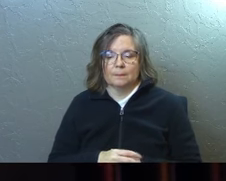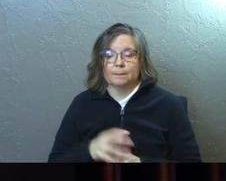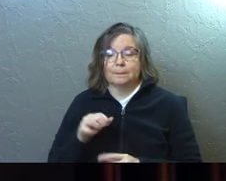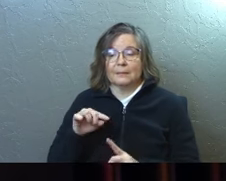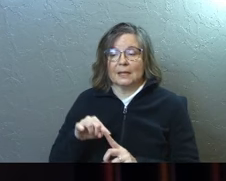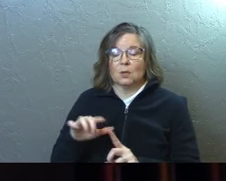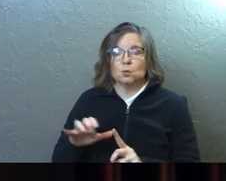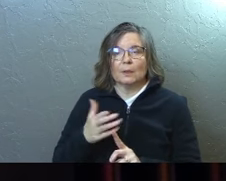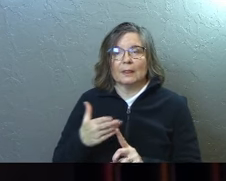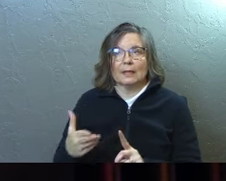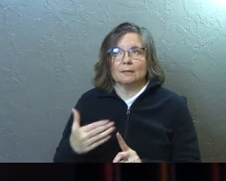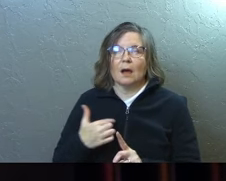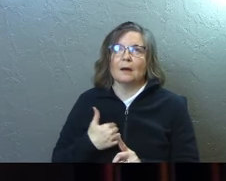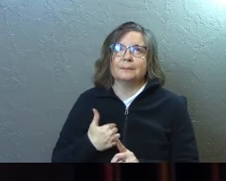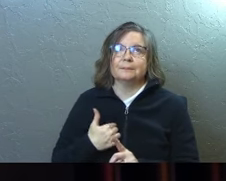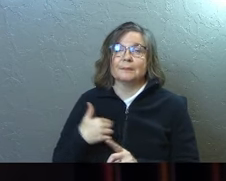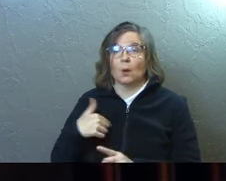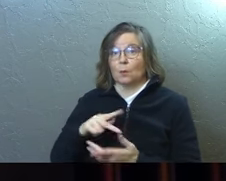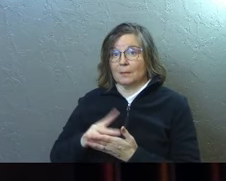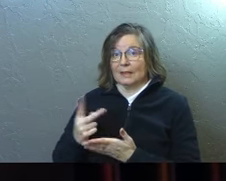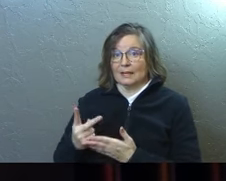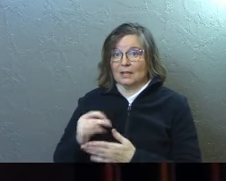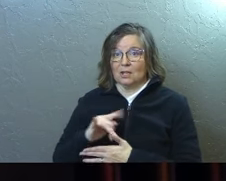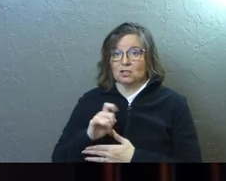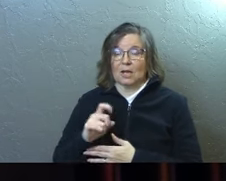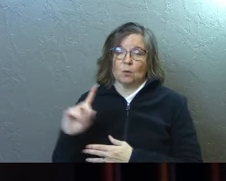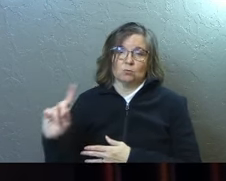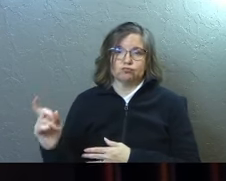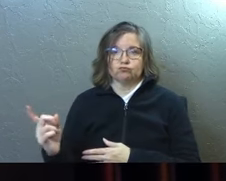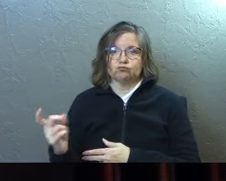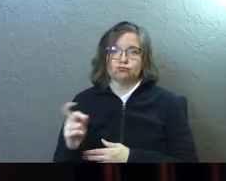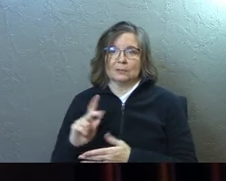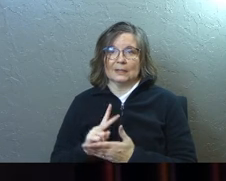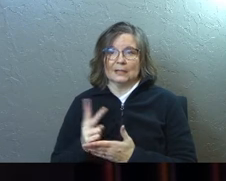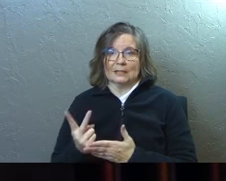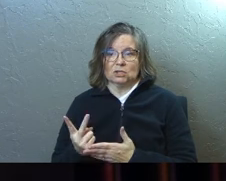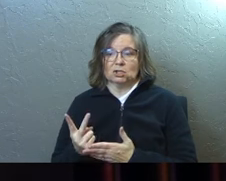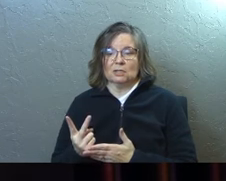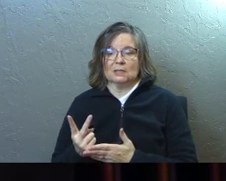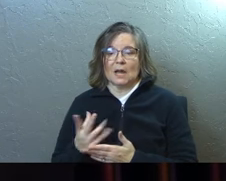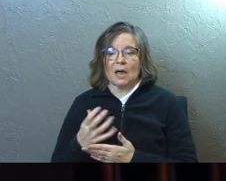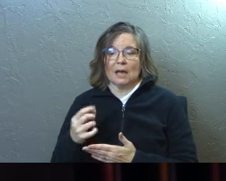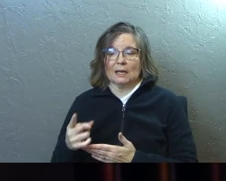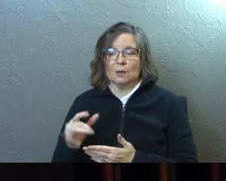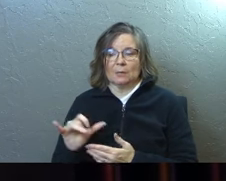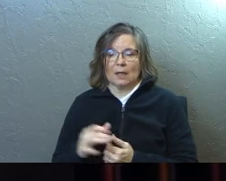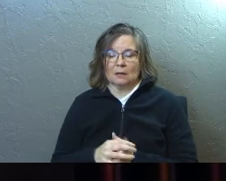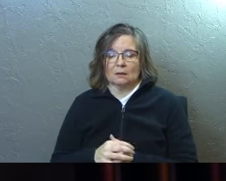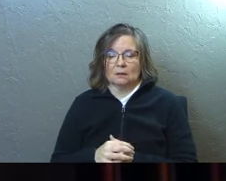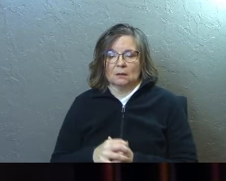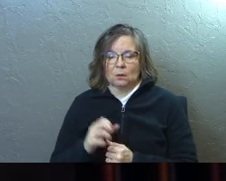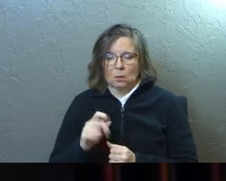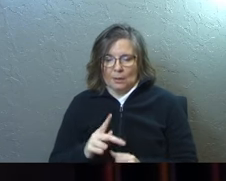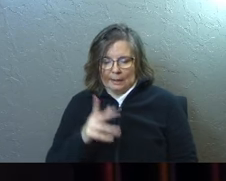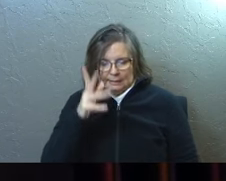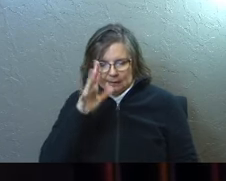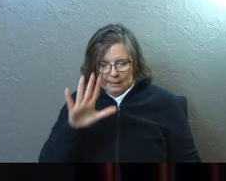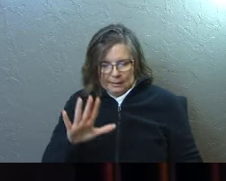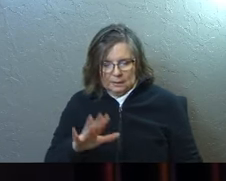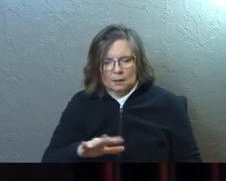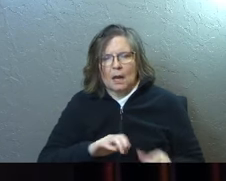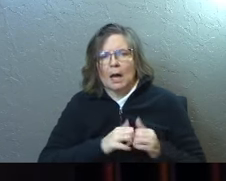And he would do this thing. I would be in the kitchen and Jake would come walking into the kitchen and he would be like, okay, dad,